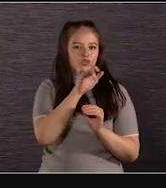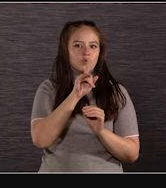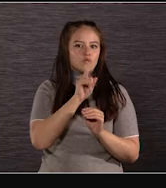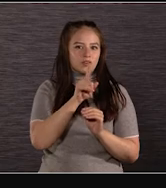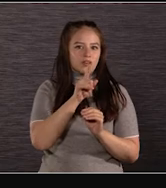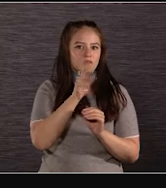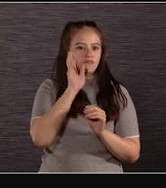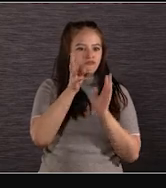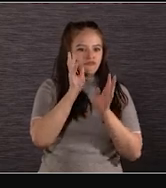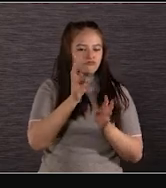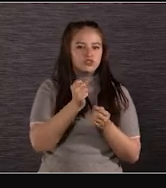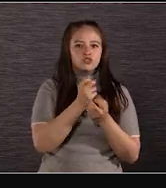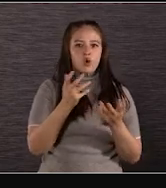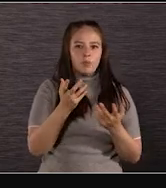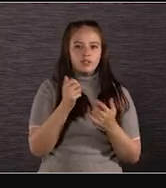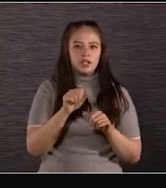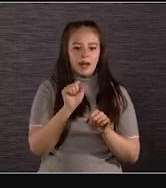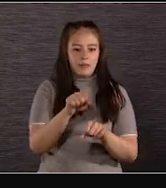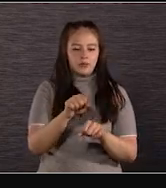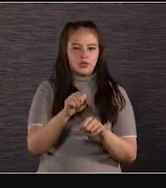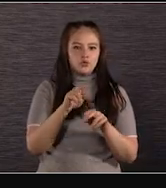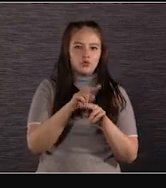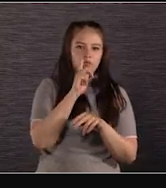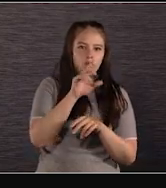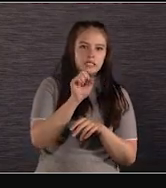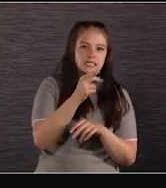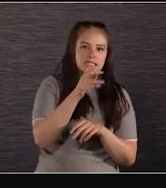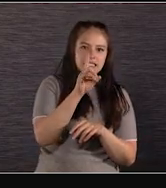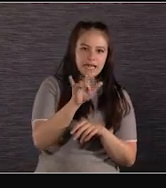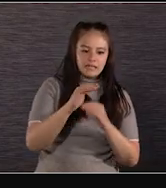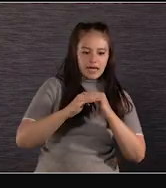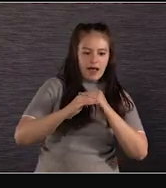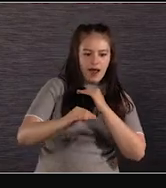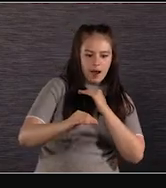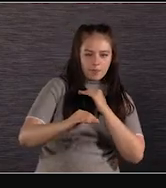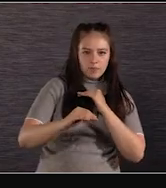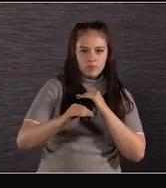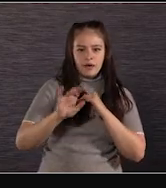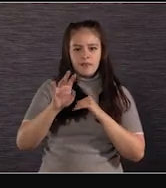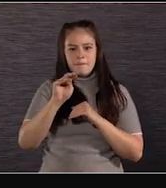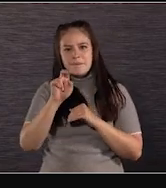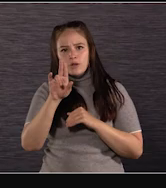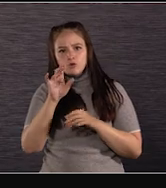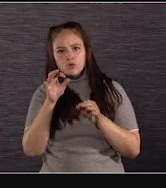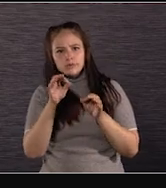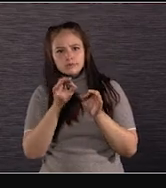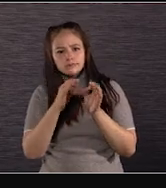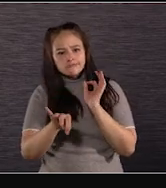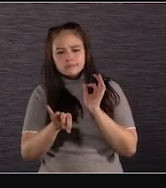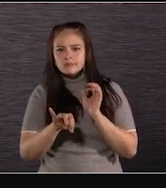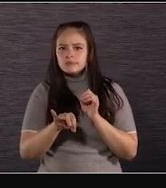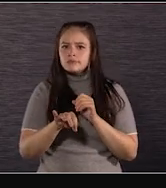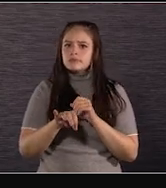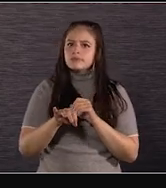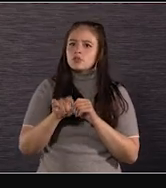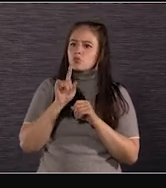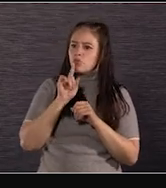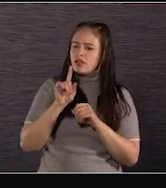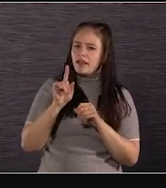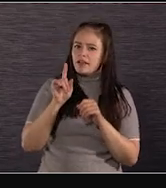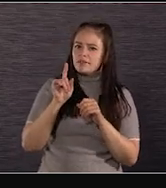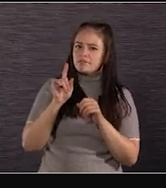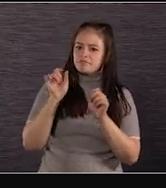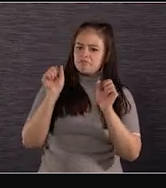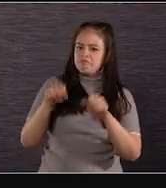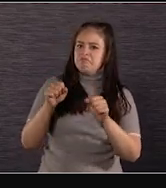points, at least from the Steadicam point of view. The menu is very simple. The camera is very simple to use and user-friendly. It's not